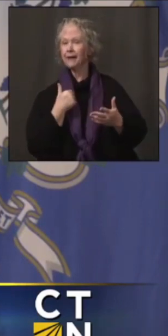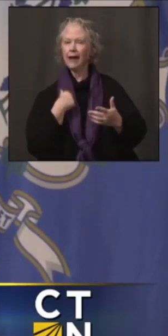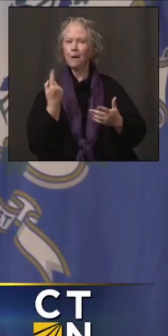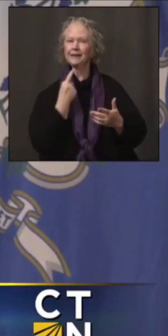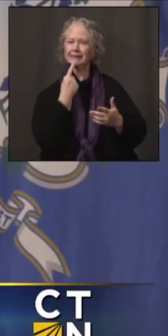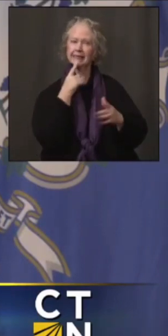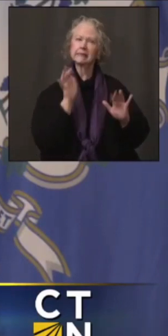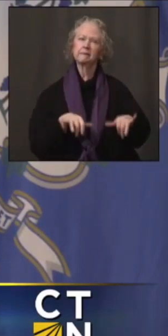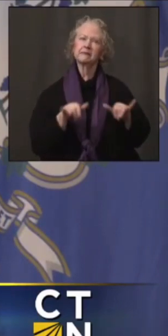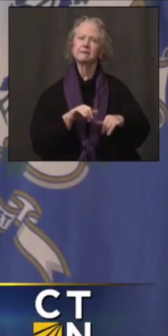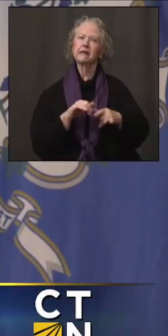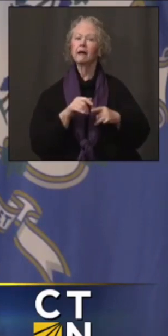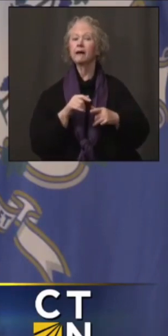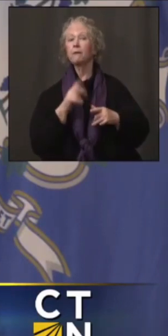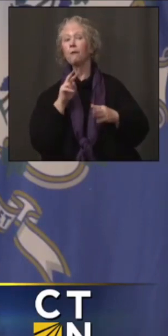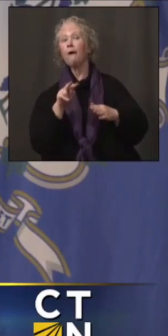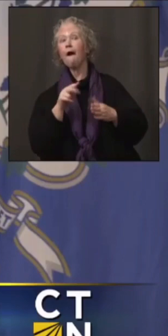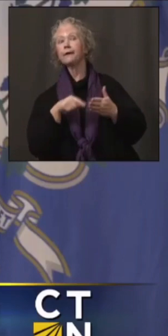weeks will really be important.